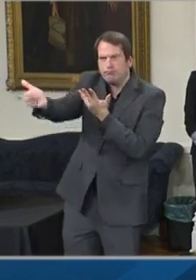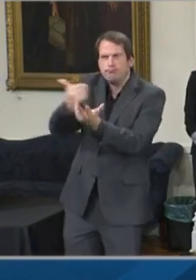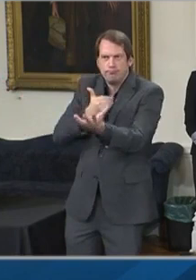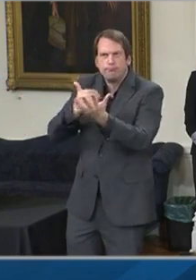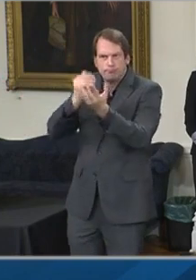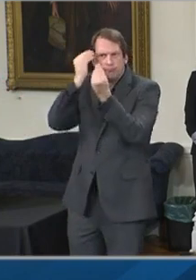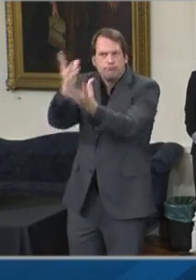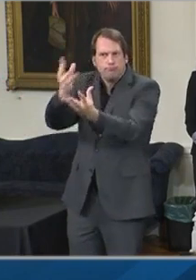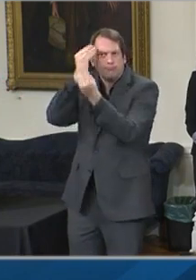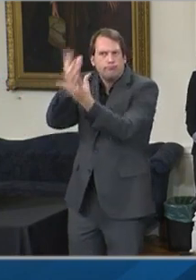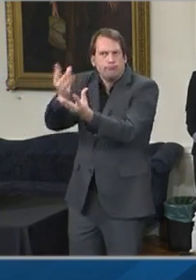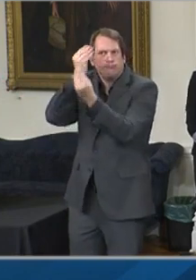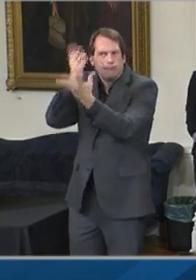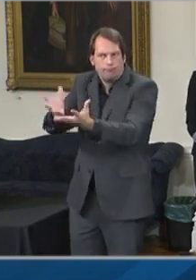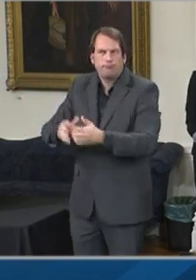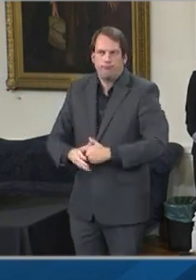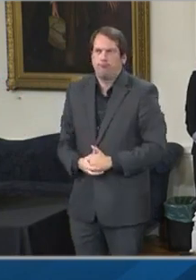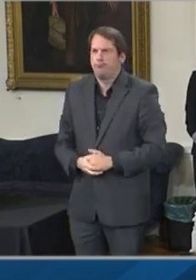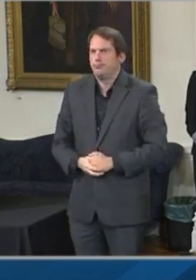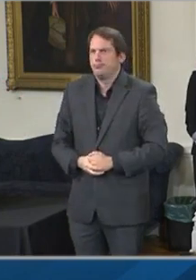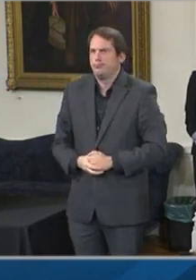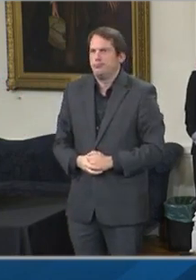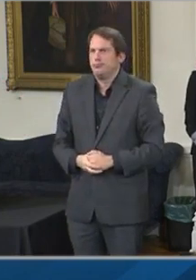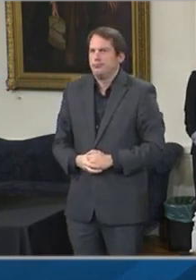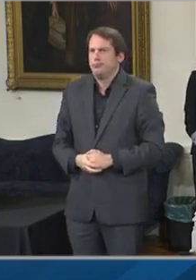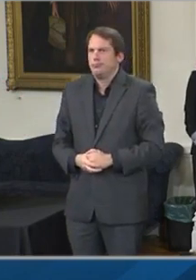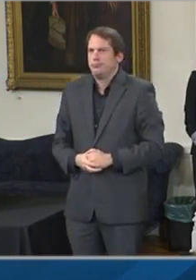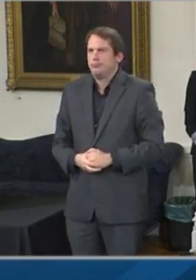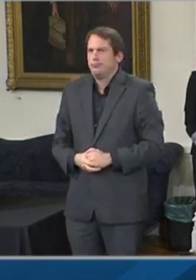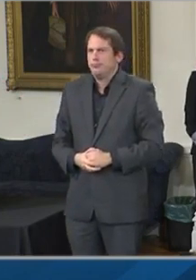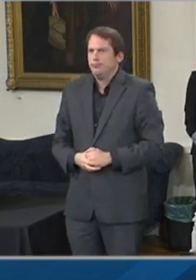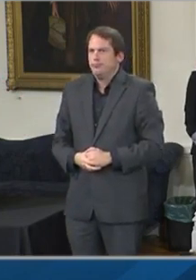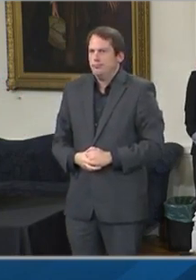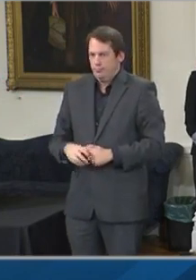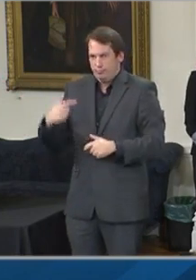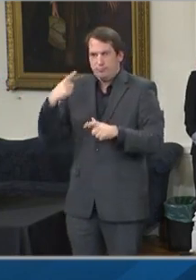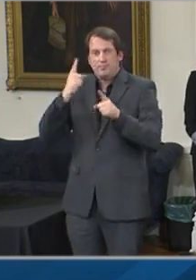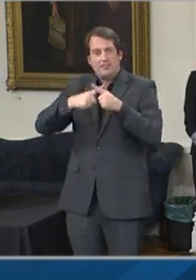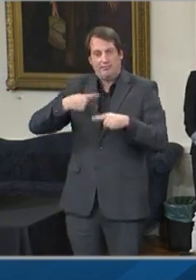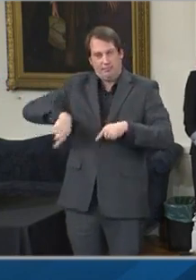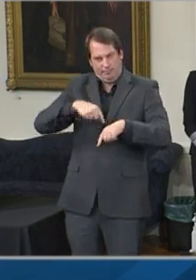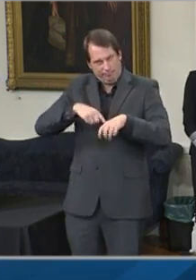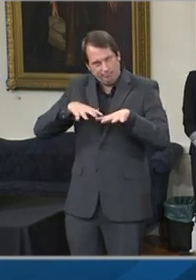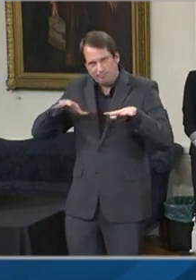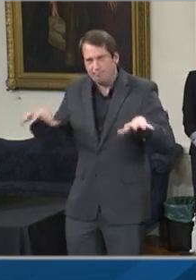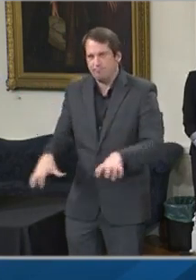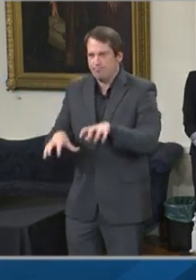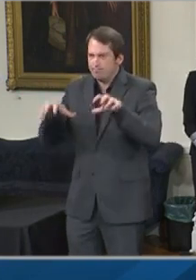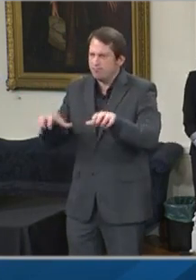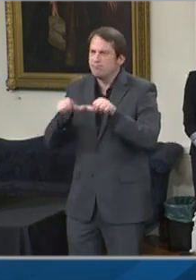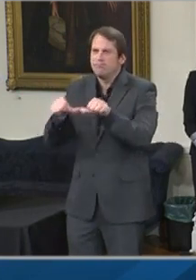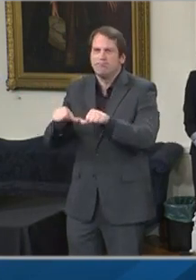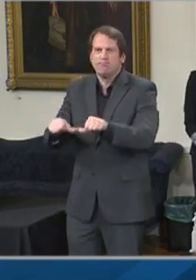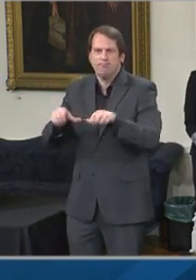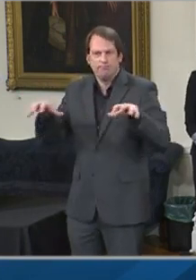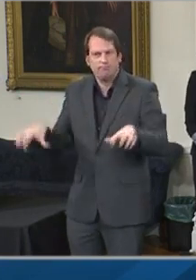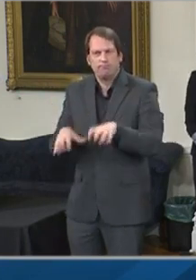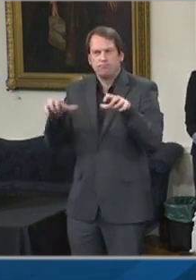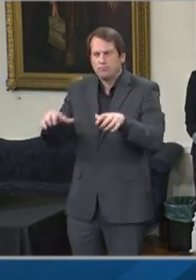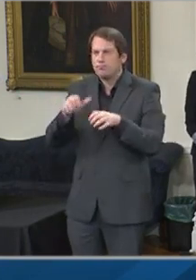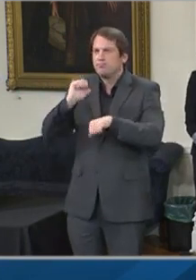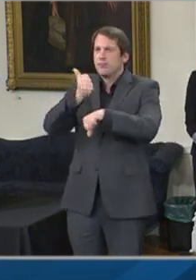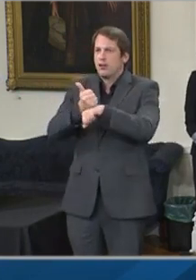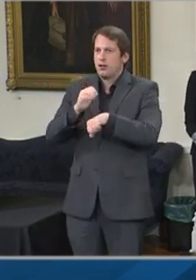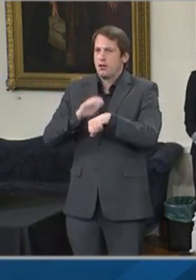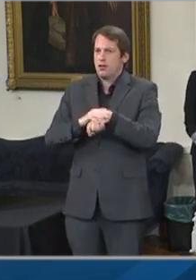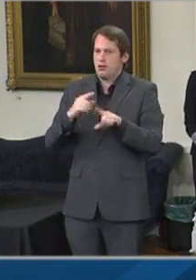We've also continued to take bold actions and to make sound decisions based on the rapidly changing facts on the